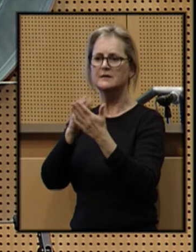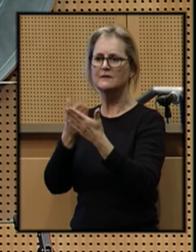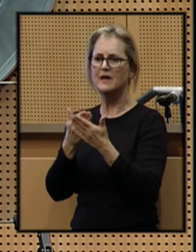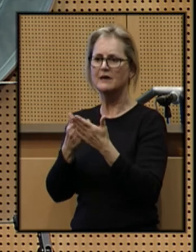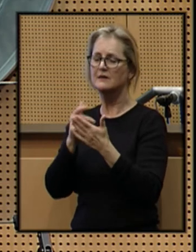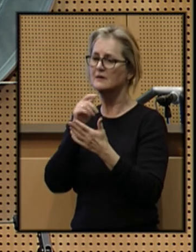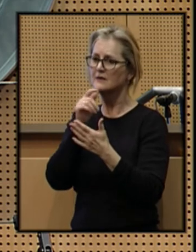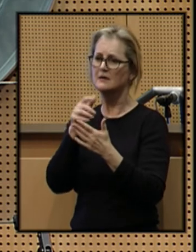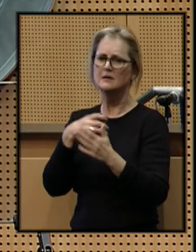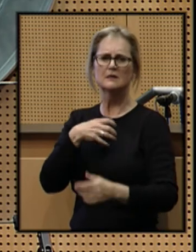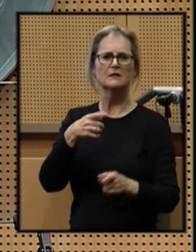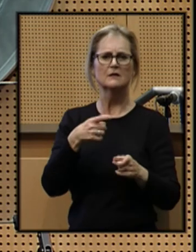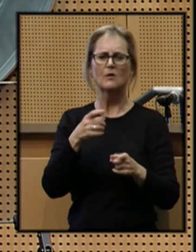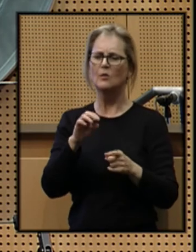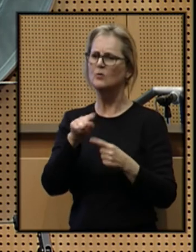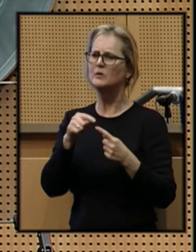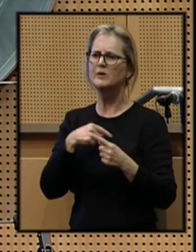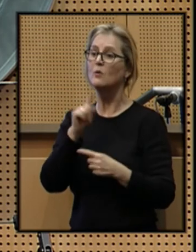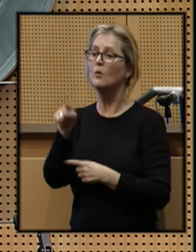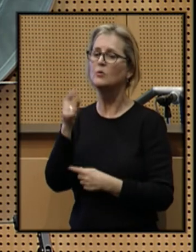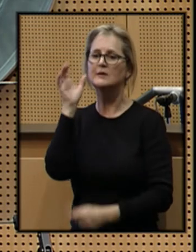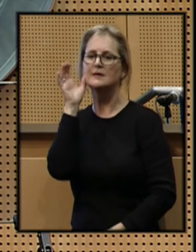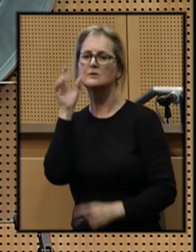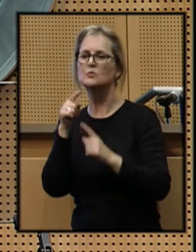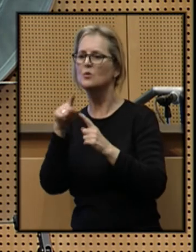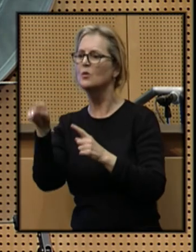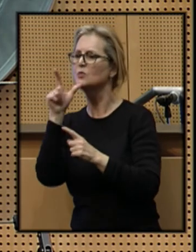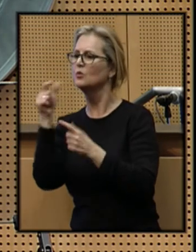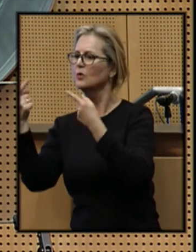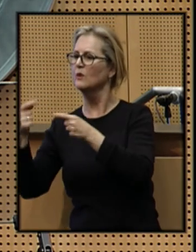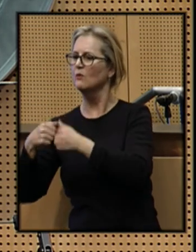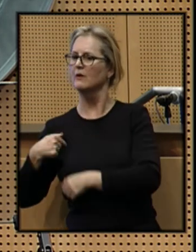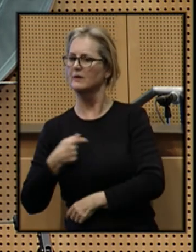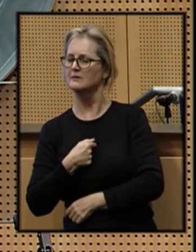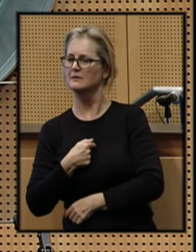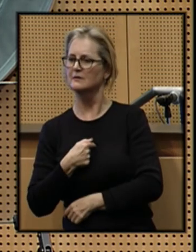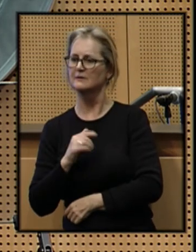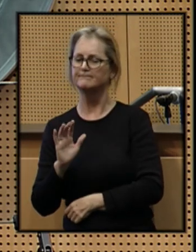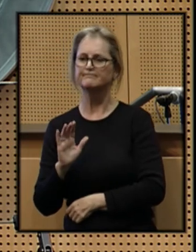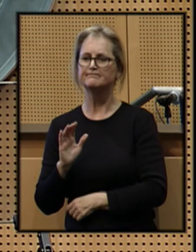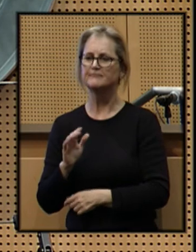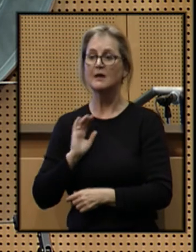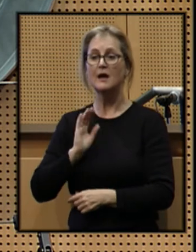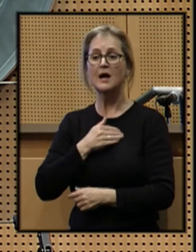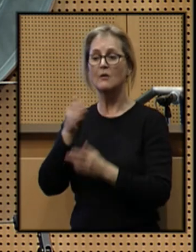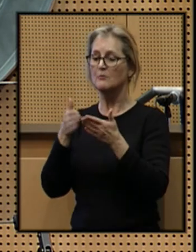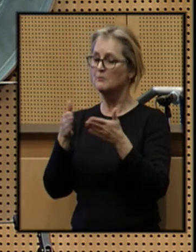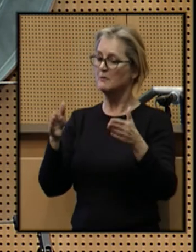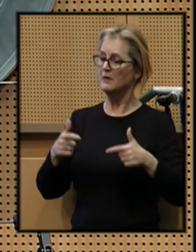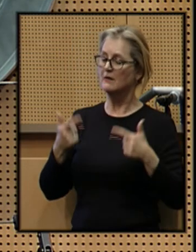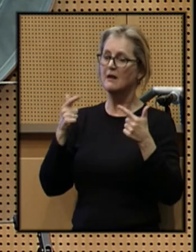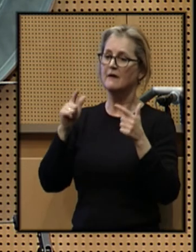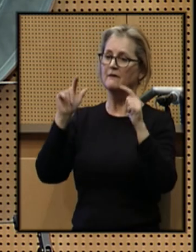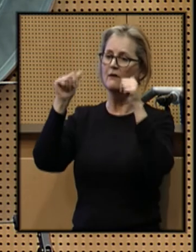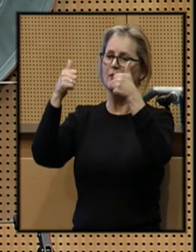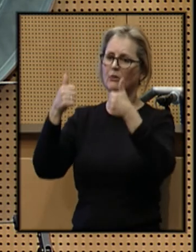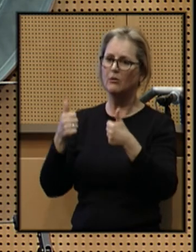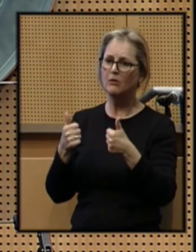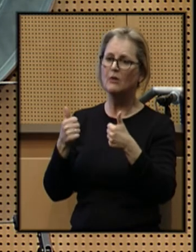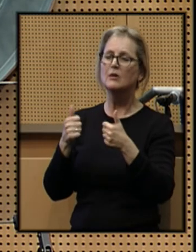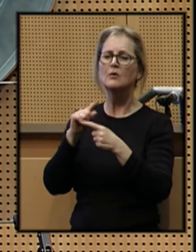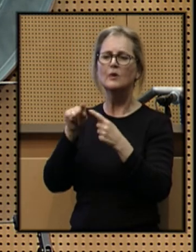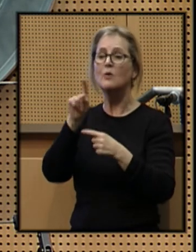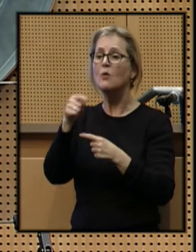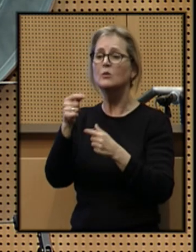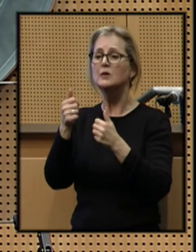contested, or when we only listen to those who agree with us. Our public life withers when